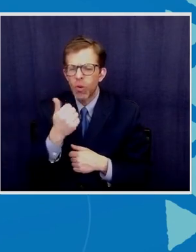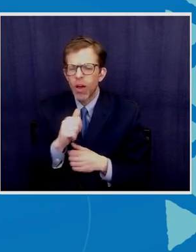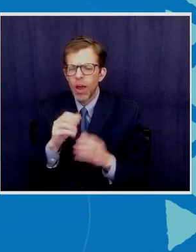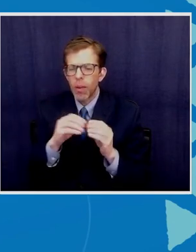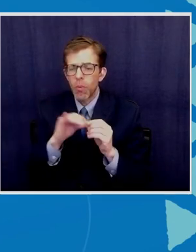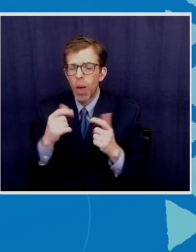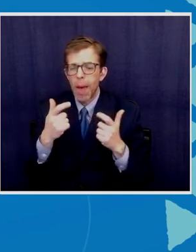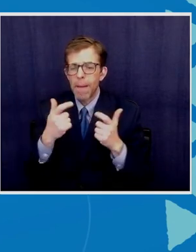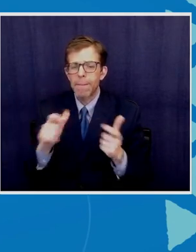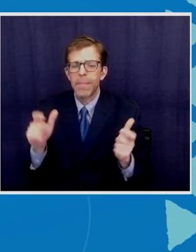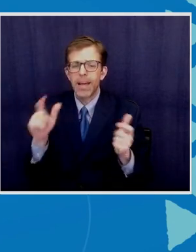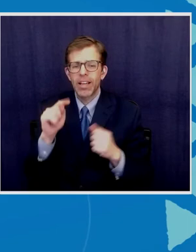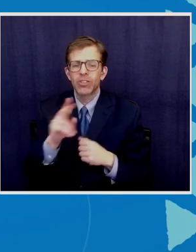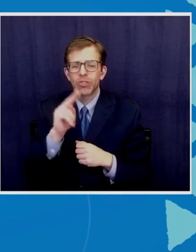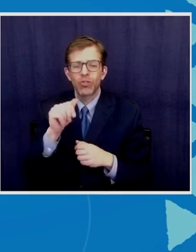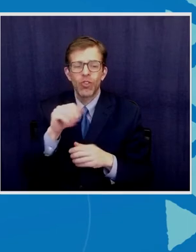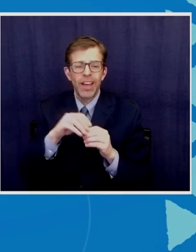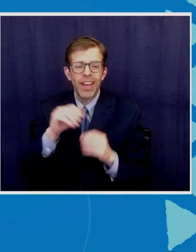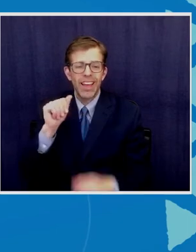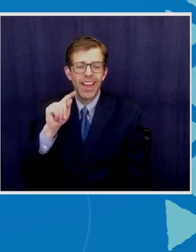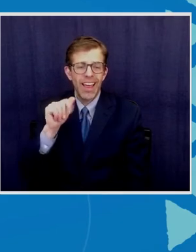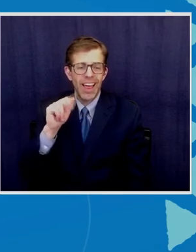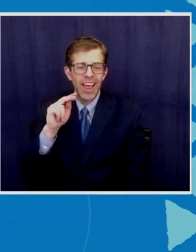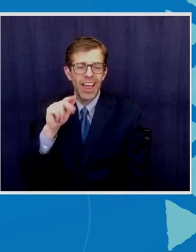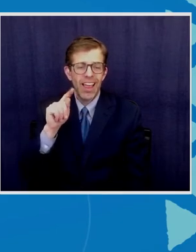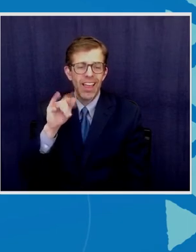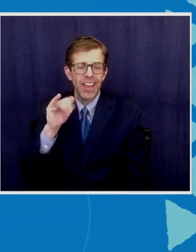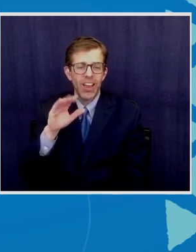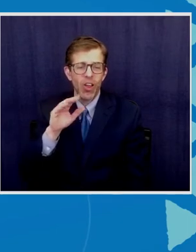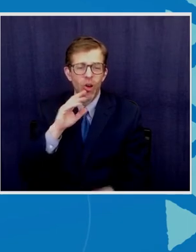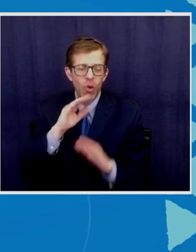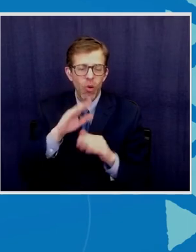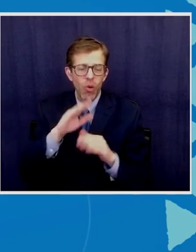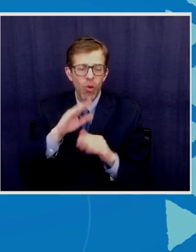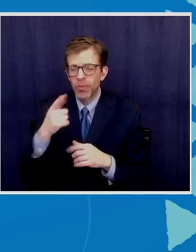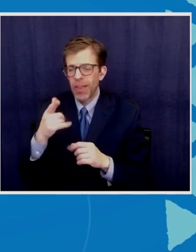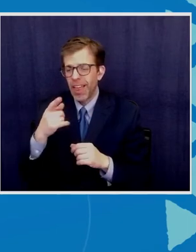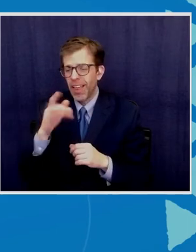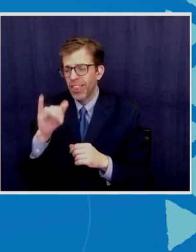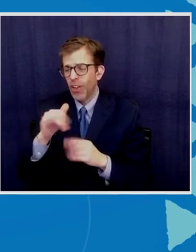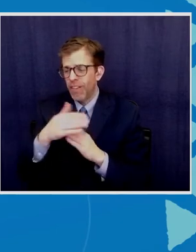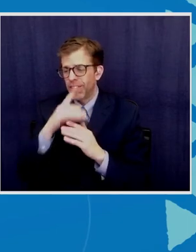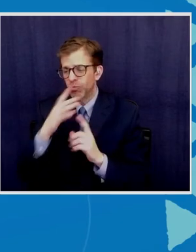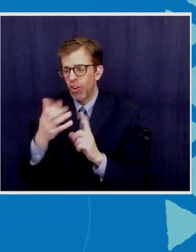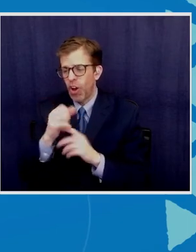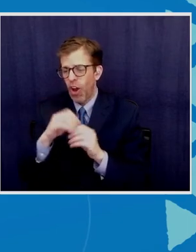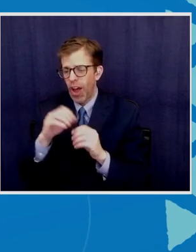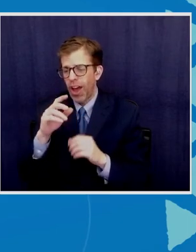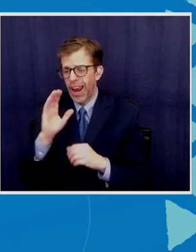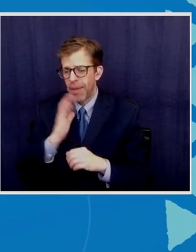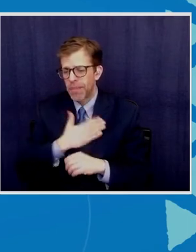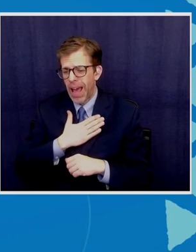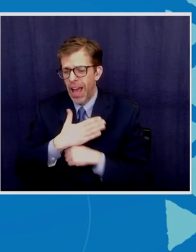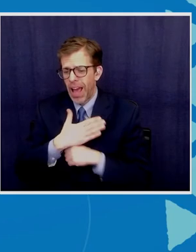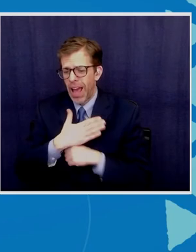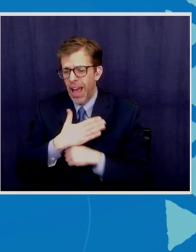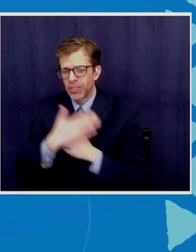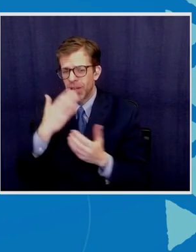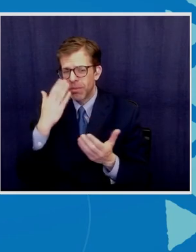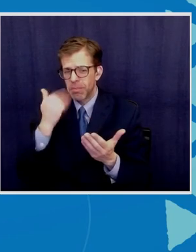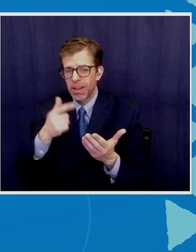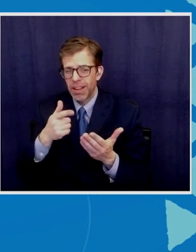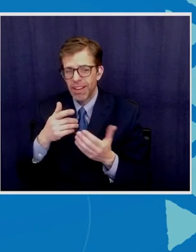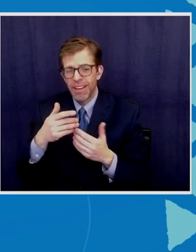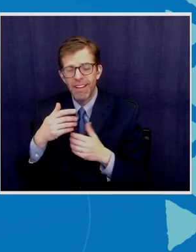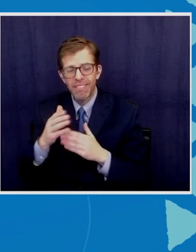had in the Atlantic Ocean I wanted to tell him they were caught in Gabon for example just because the over fishing is